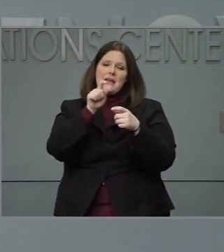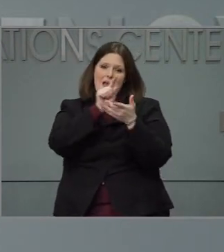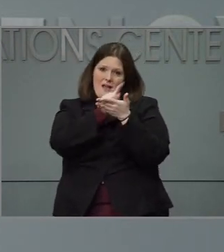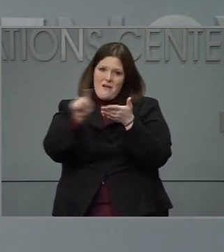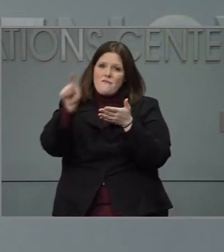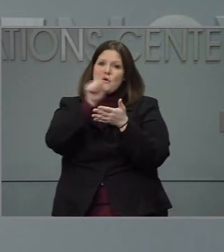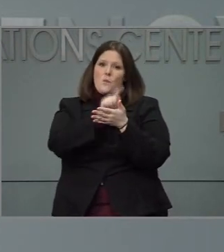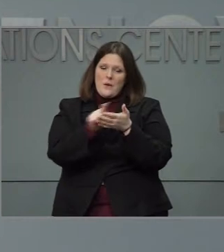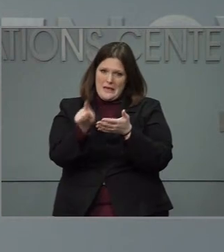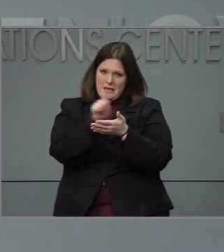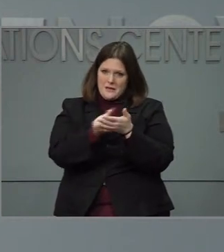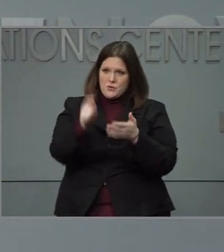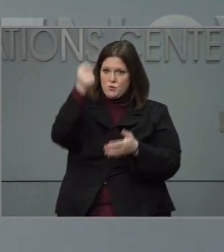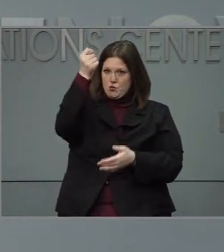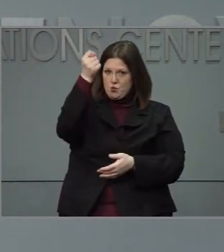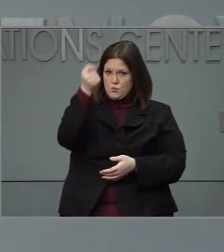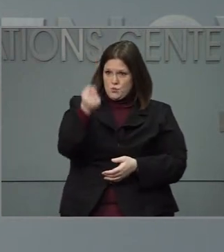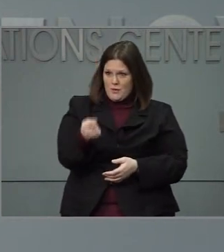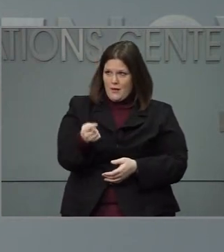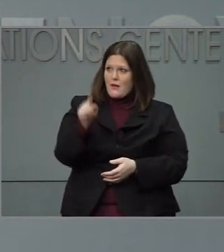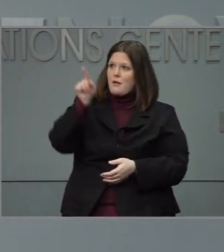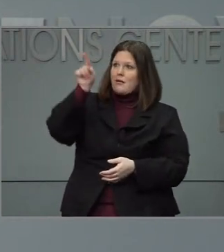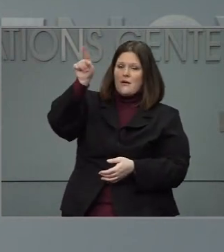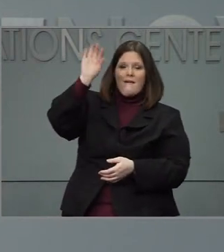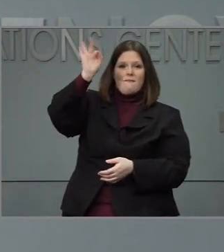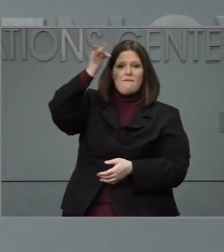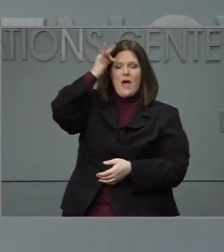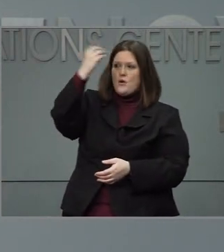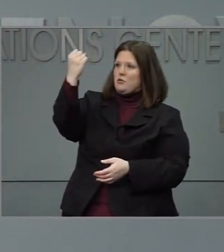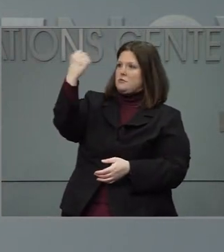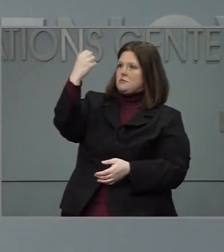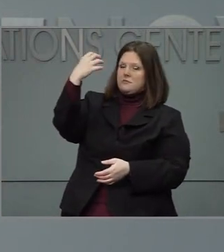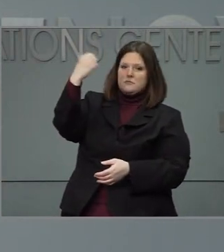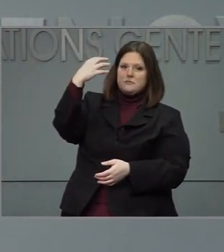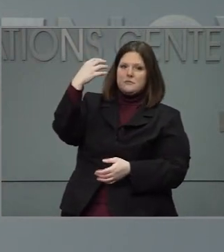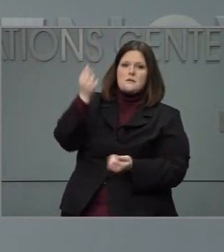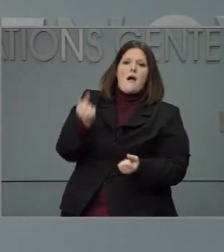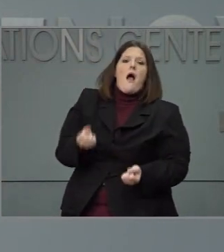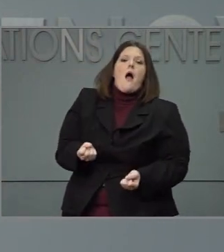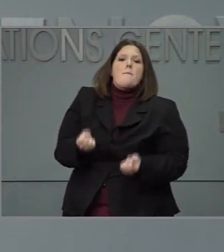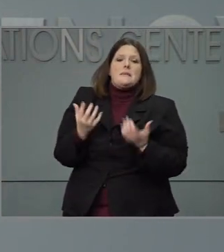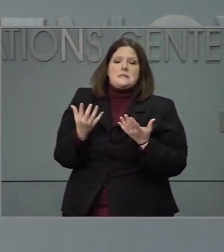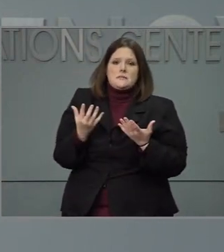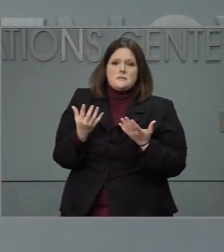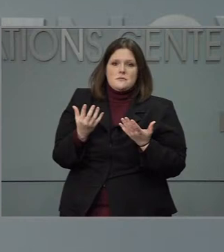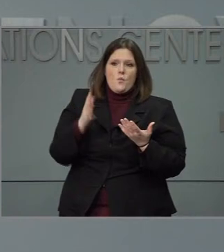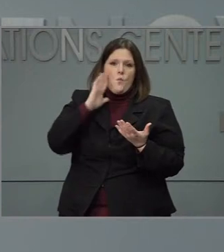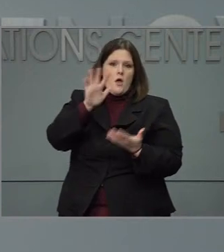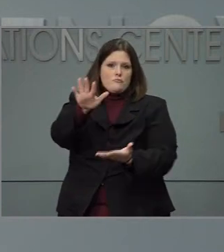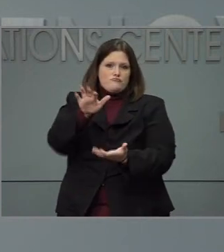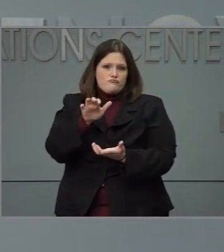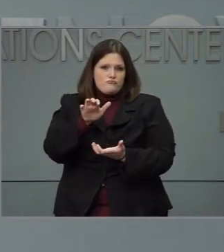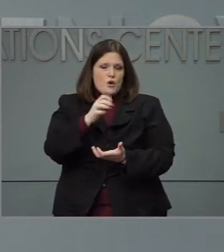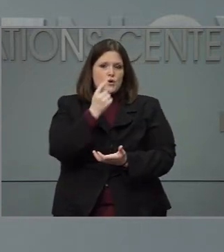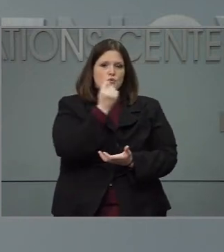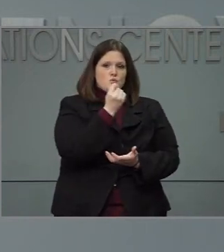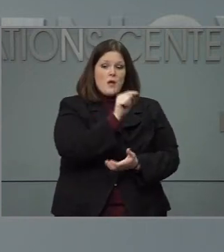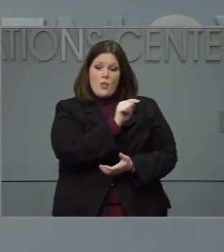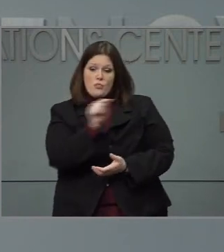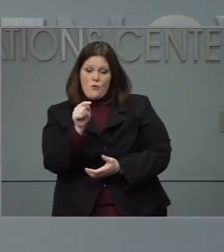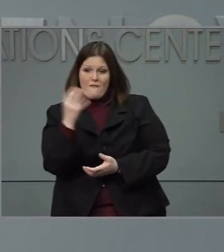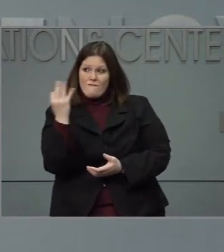week on Tuesdays, we get an allocation amount from the federal government between Tuesday and Friday. We create